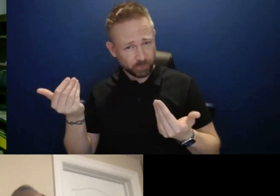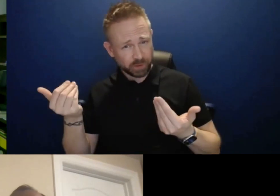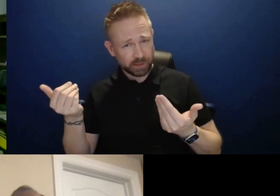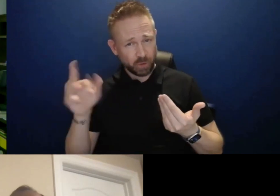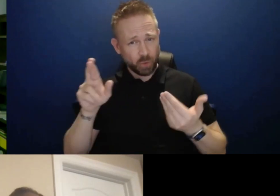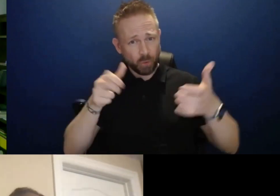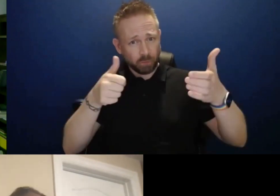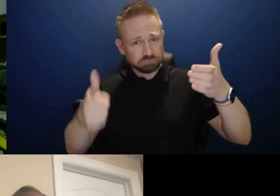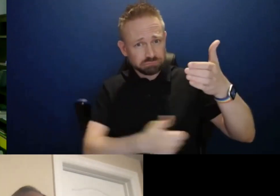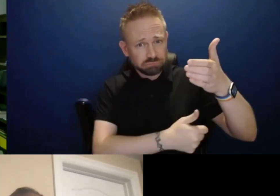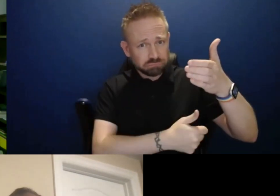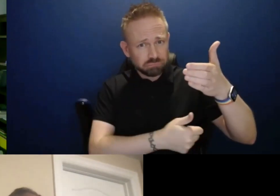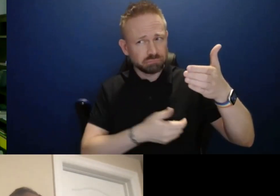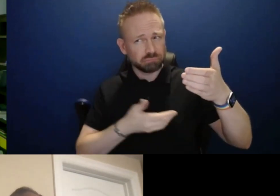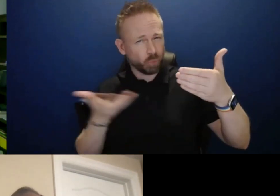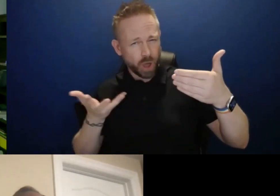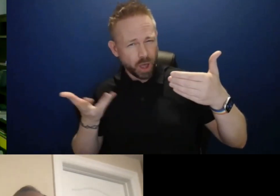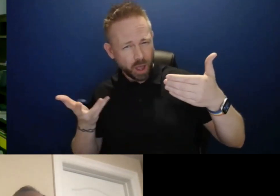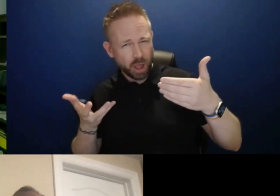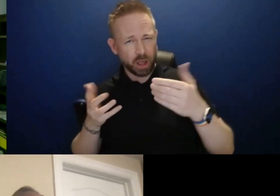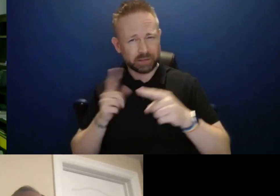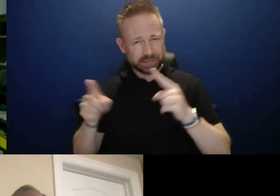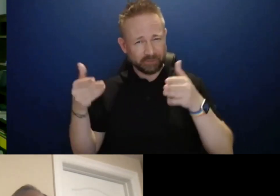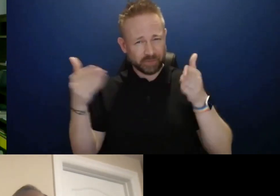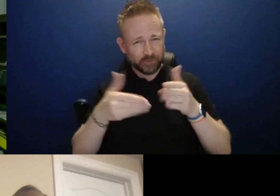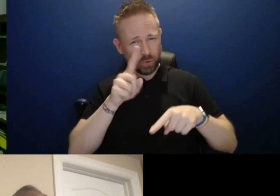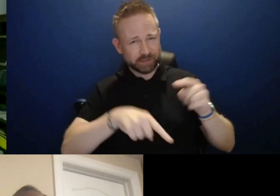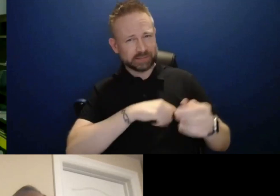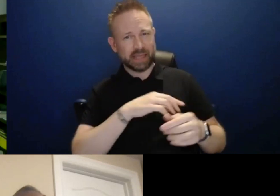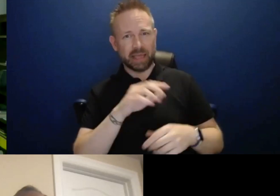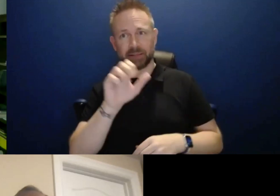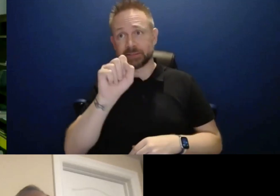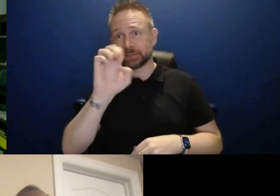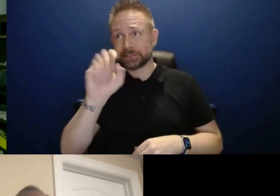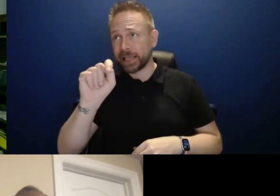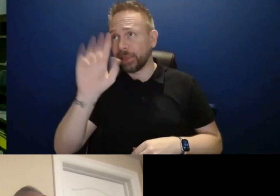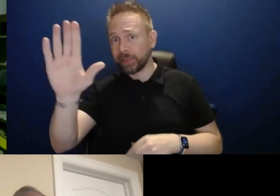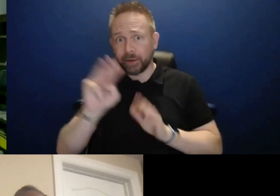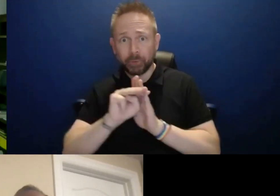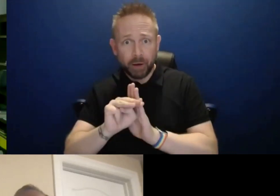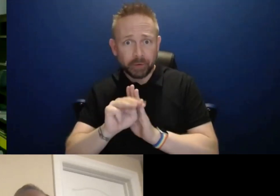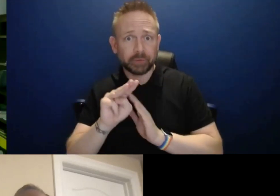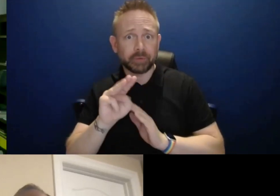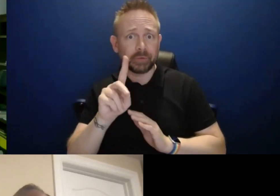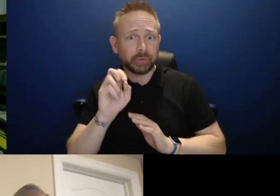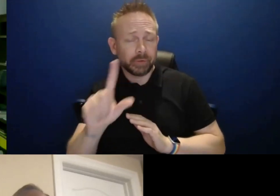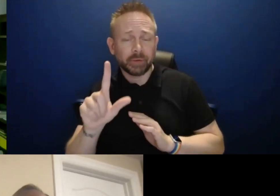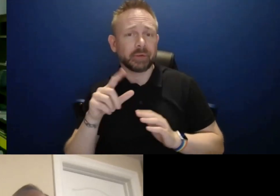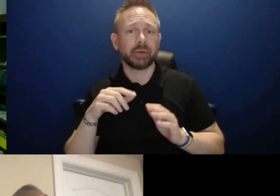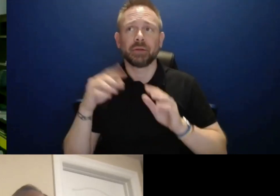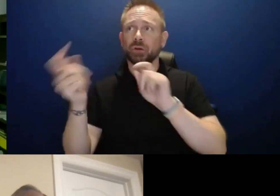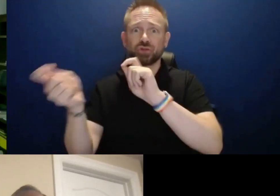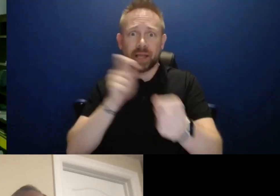differently from the focus area of the set it transformation